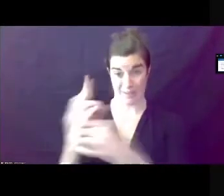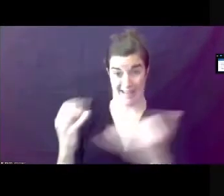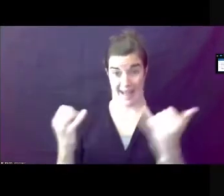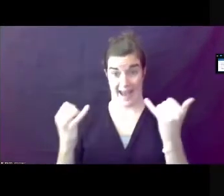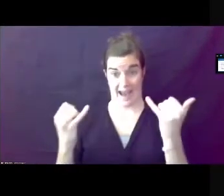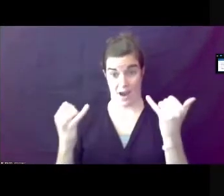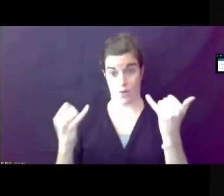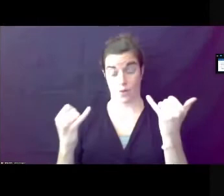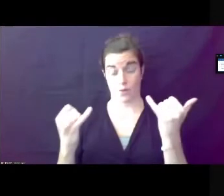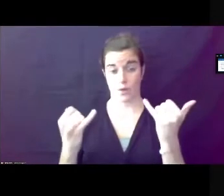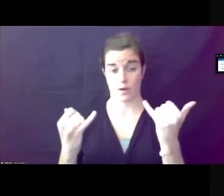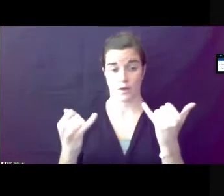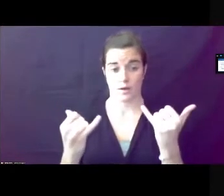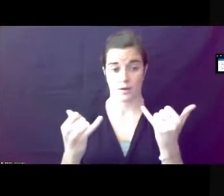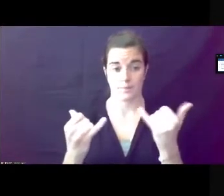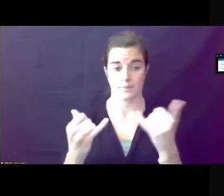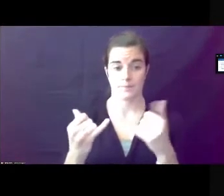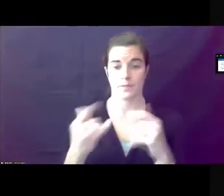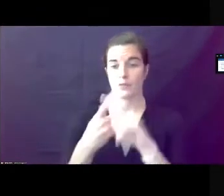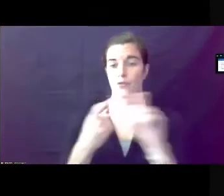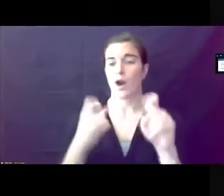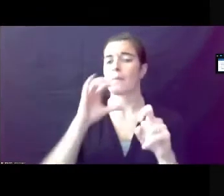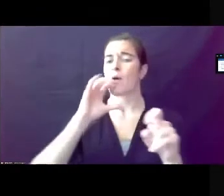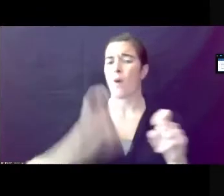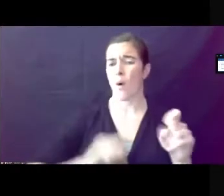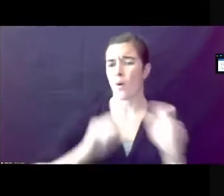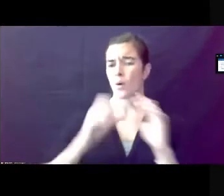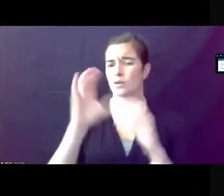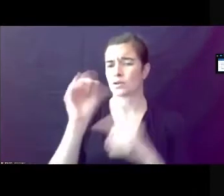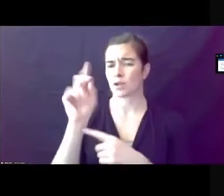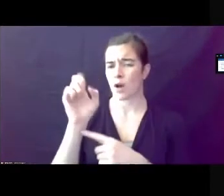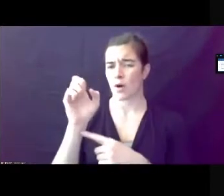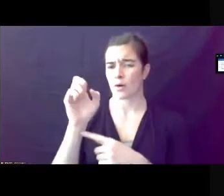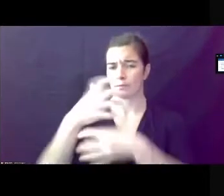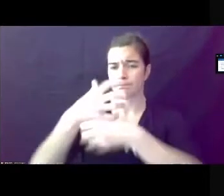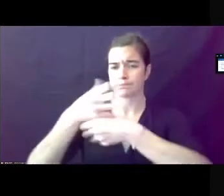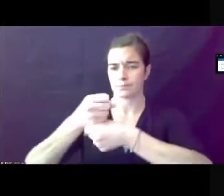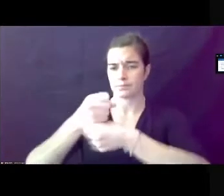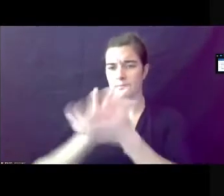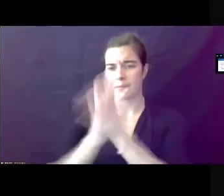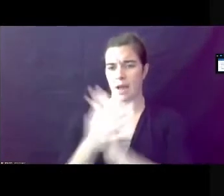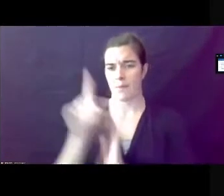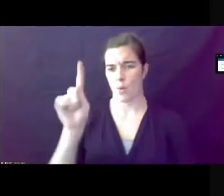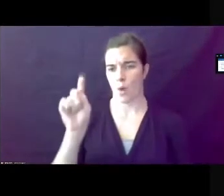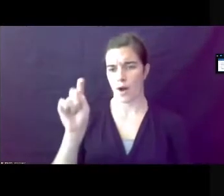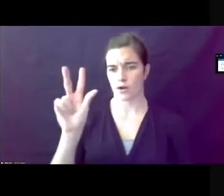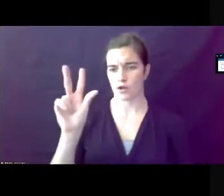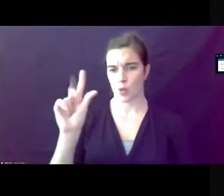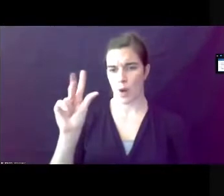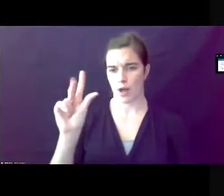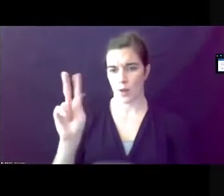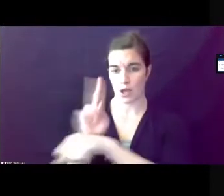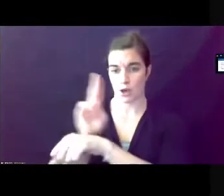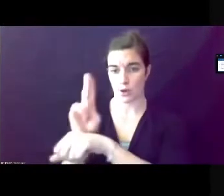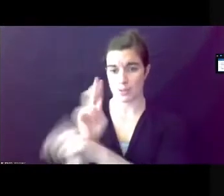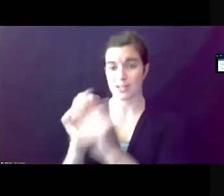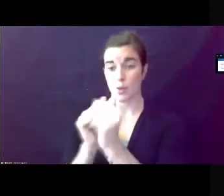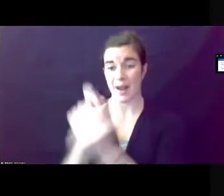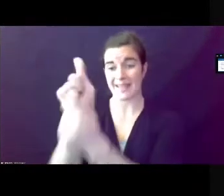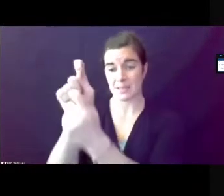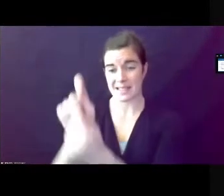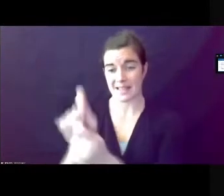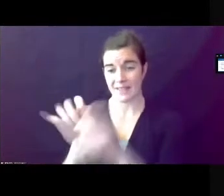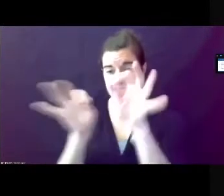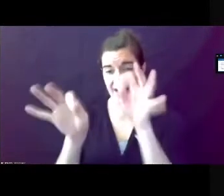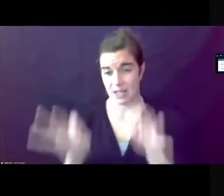from the obsolete SIC code into 123 uses with specific definitions at the end of